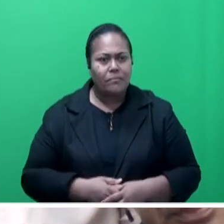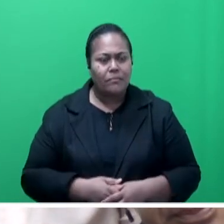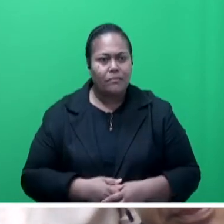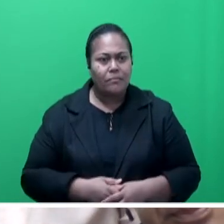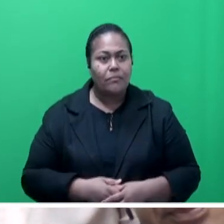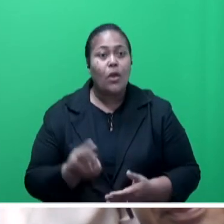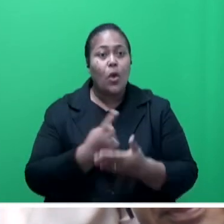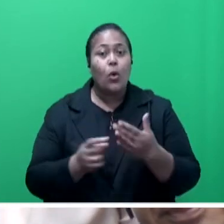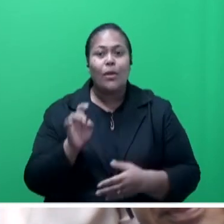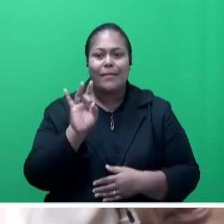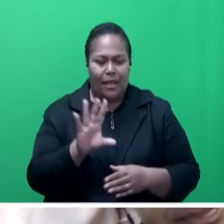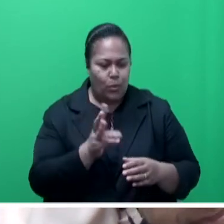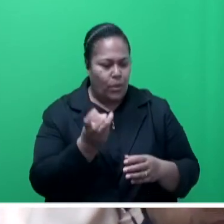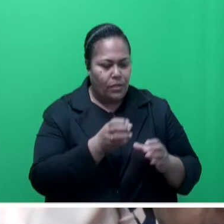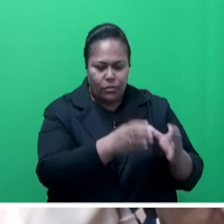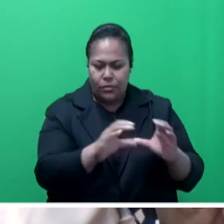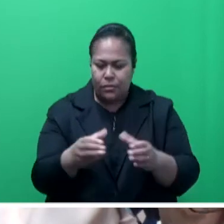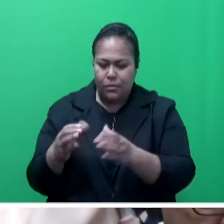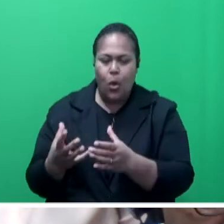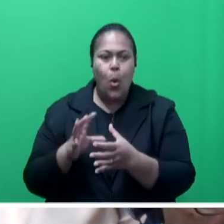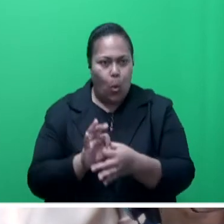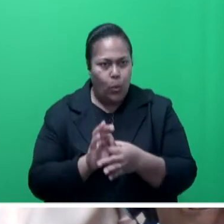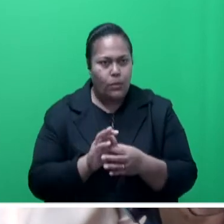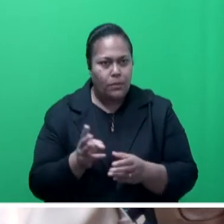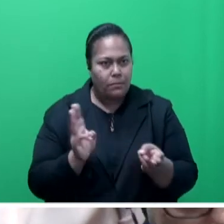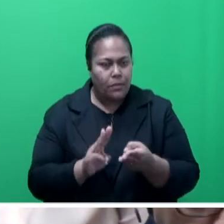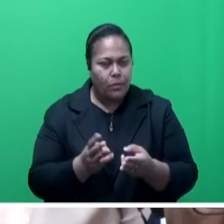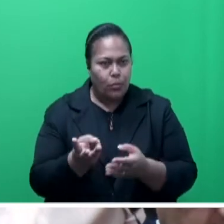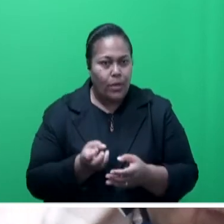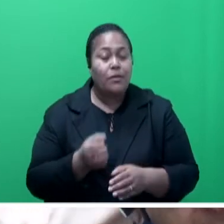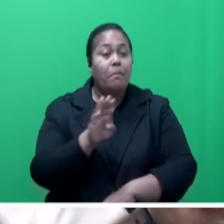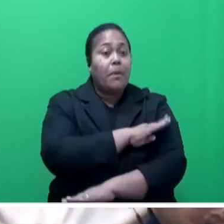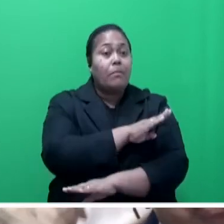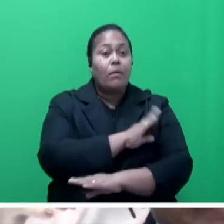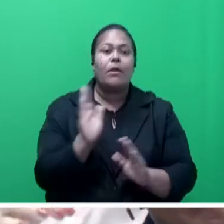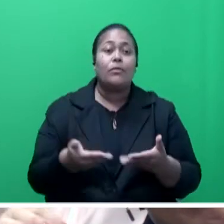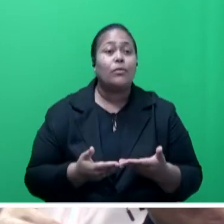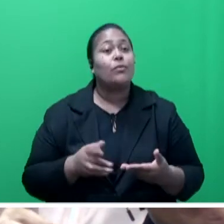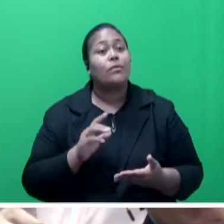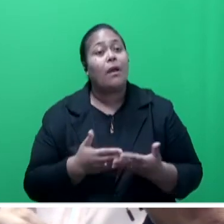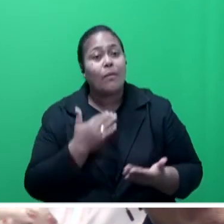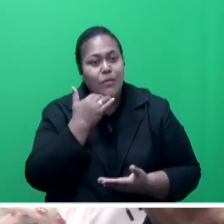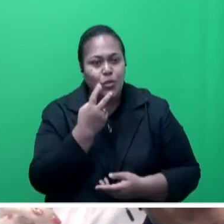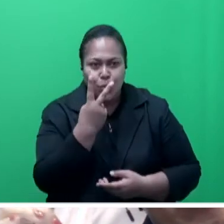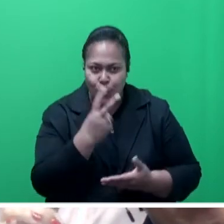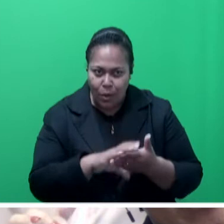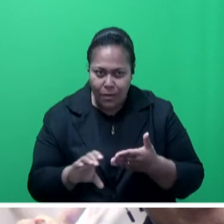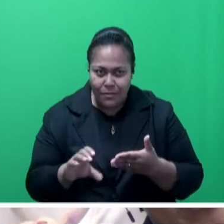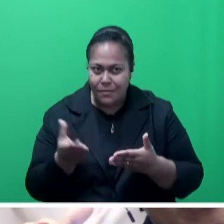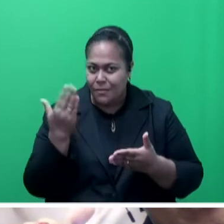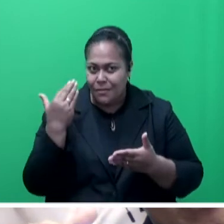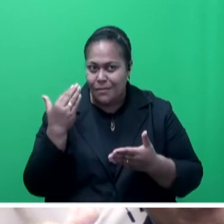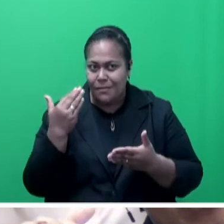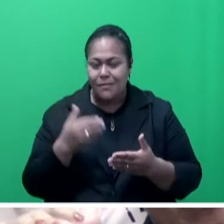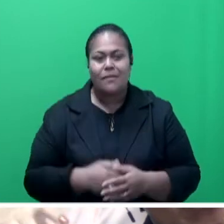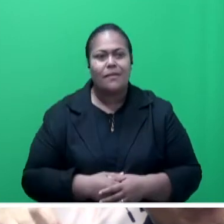only the 10 wages sector that they had their own minimum wage. The Beni Marama government introduced it at $2. And I hope just to reiterate, Mr. Speaker, sir, I have to